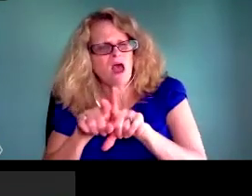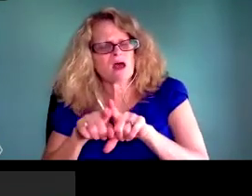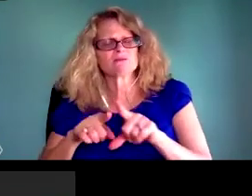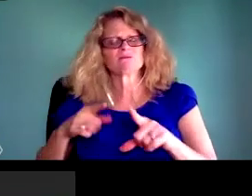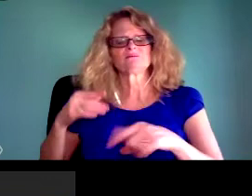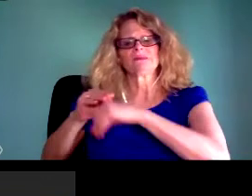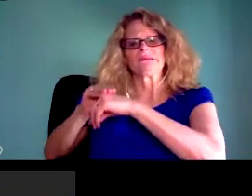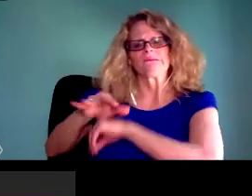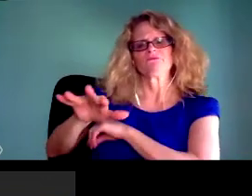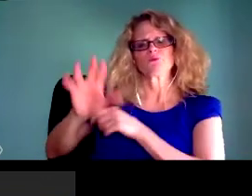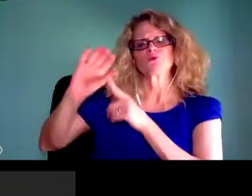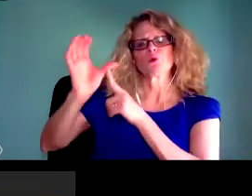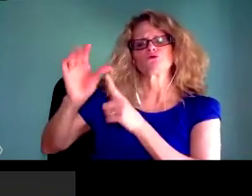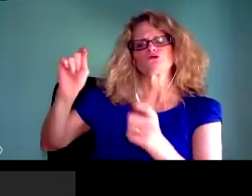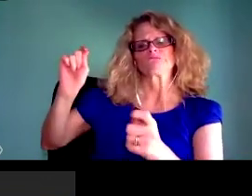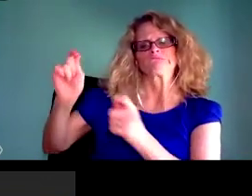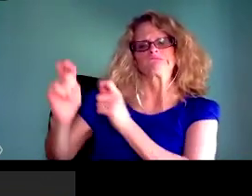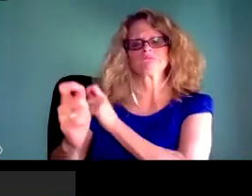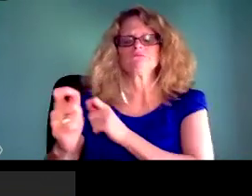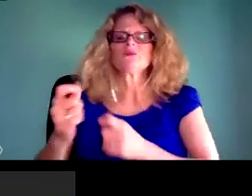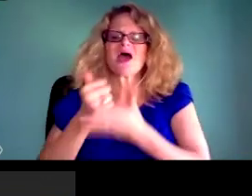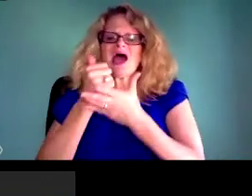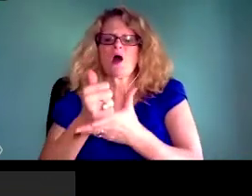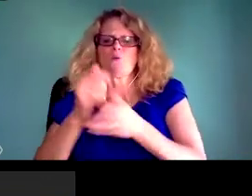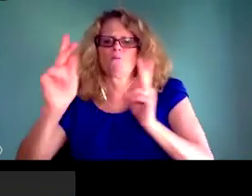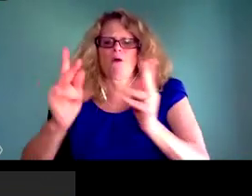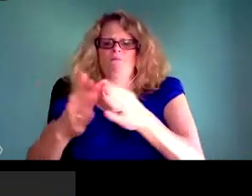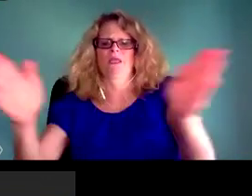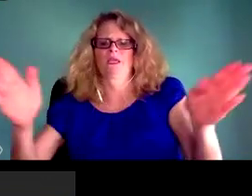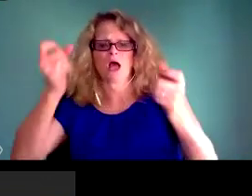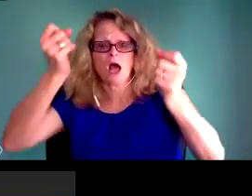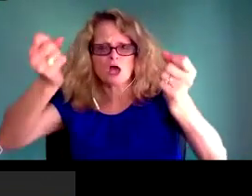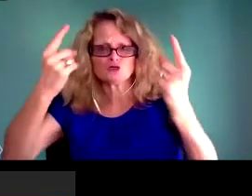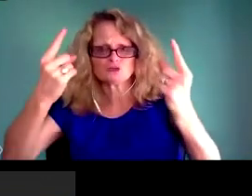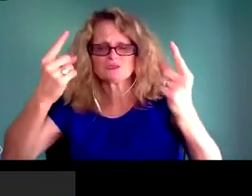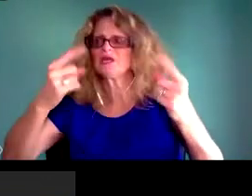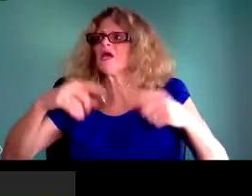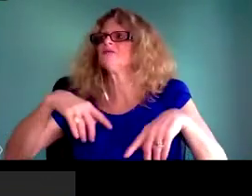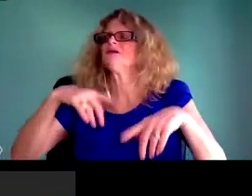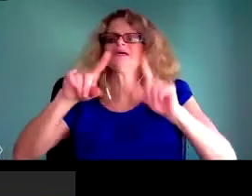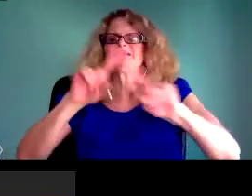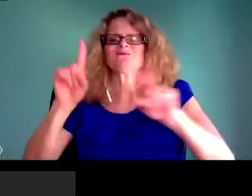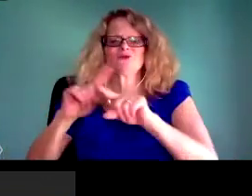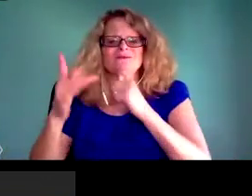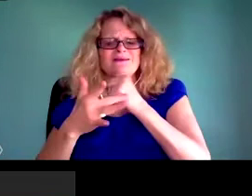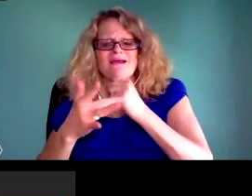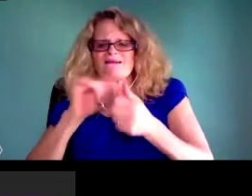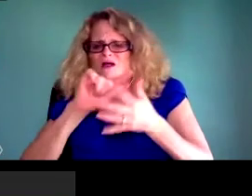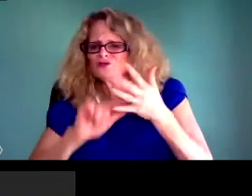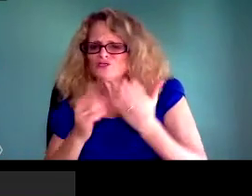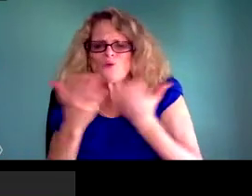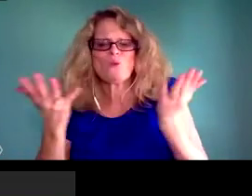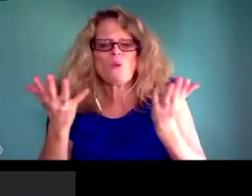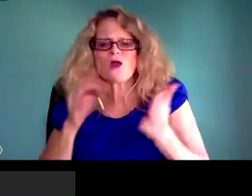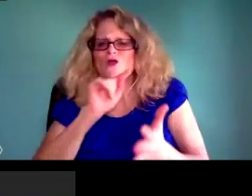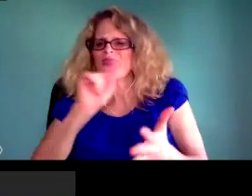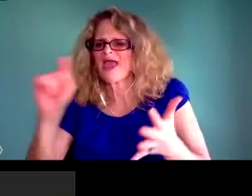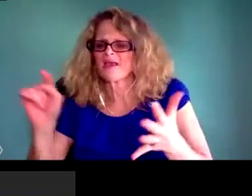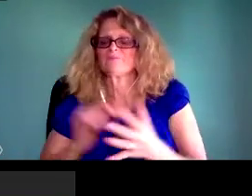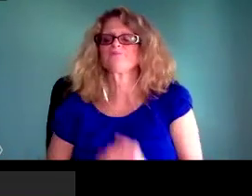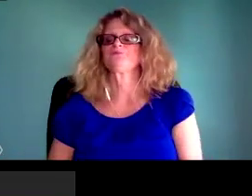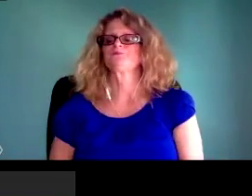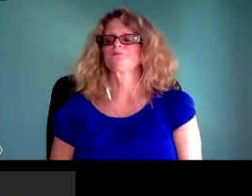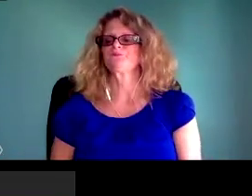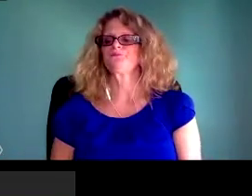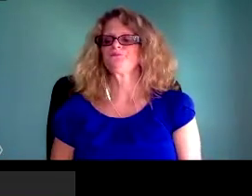Zuckerman at UMass Amherst. We're in a moment where I